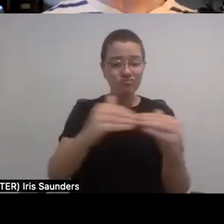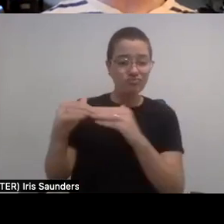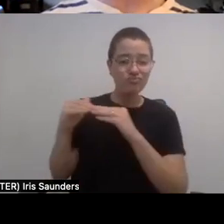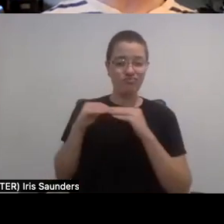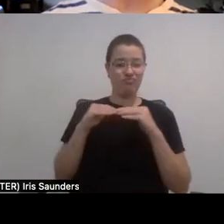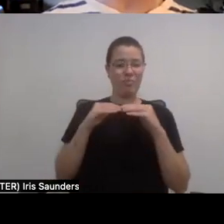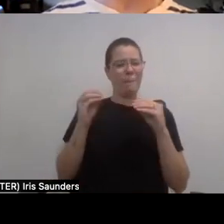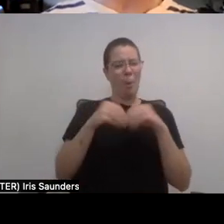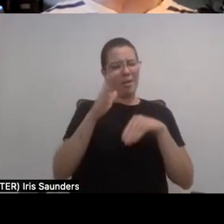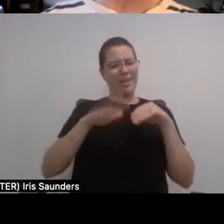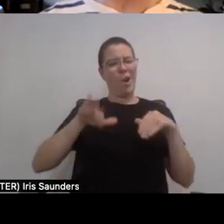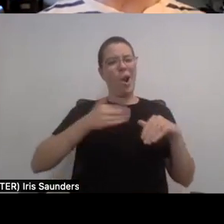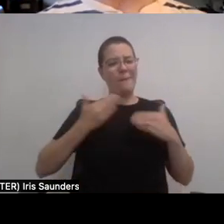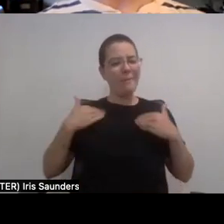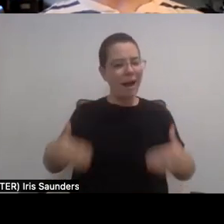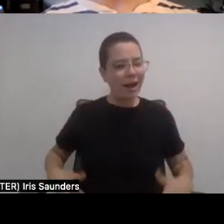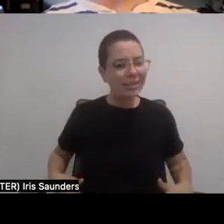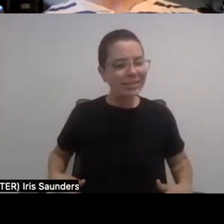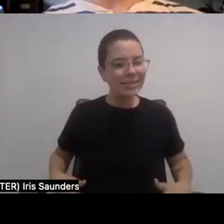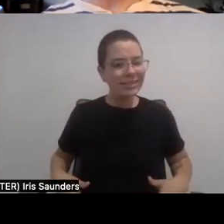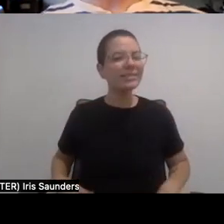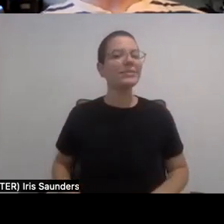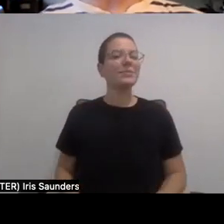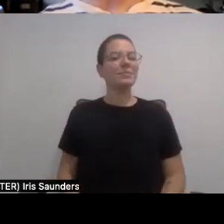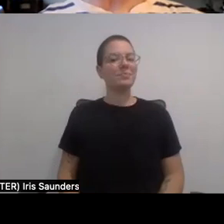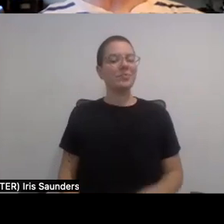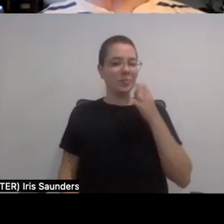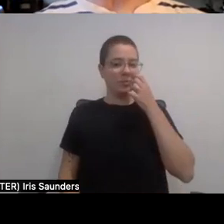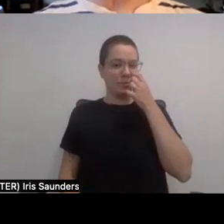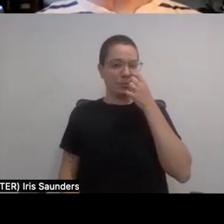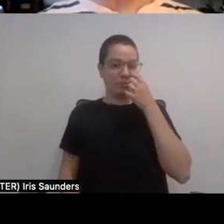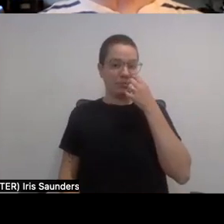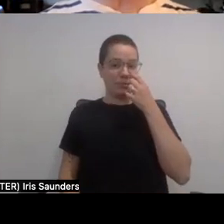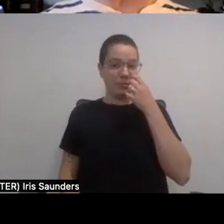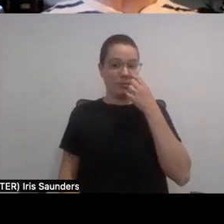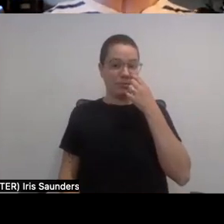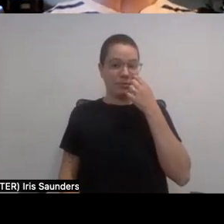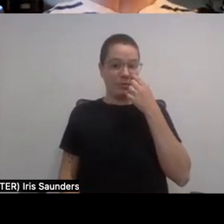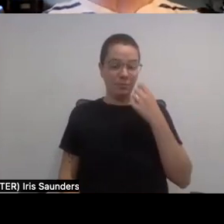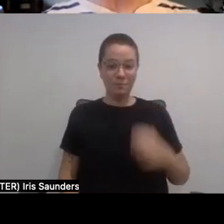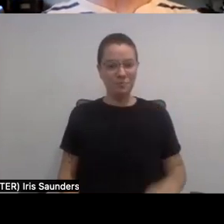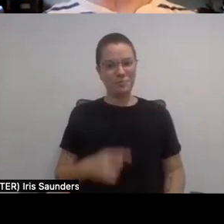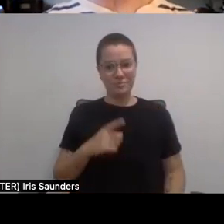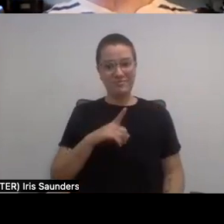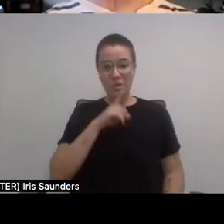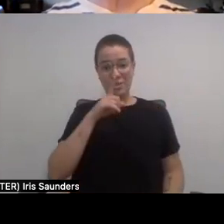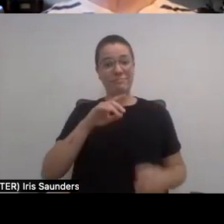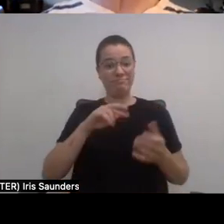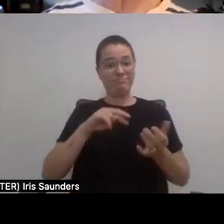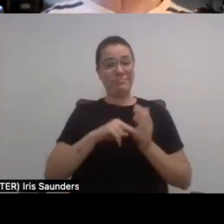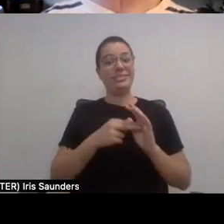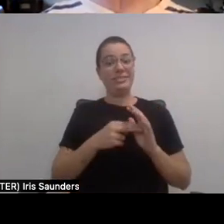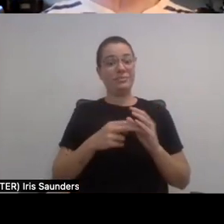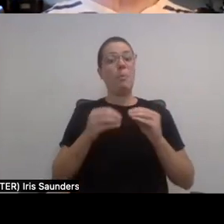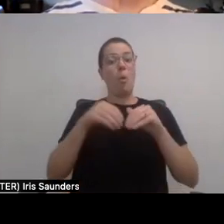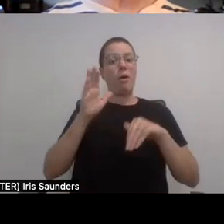we happen to inhabit. And, you know, I think it goes beyond disability, you know, it's the color of